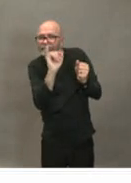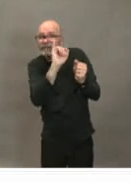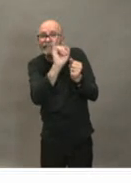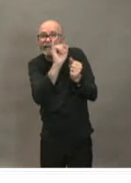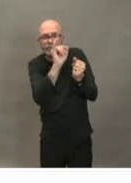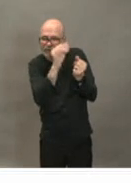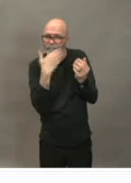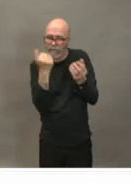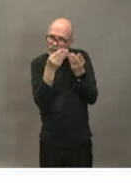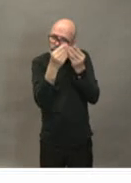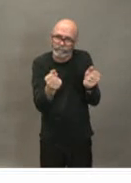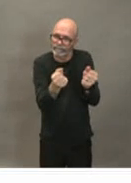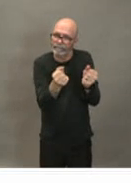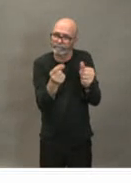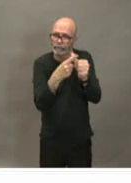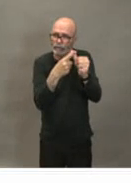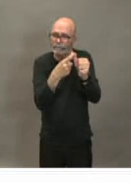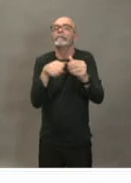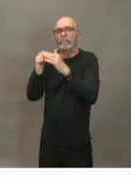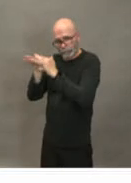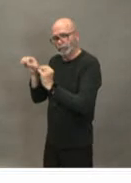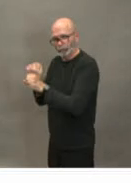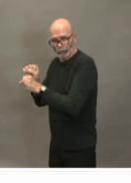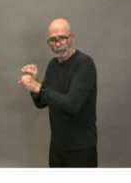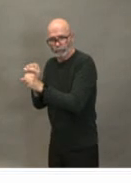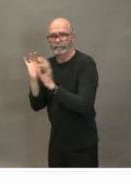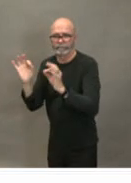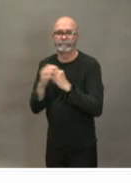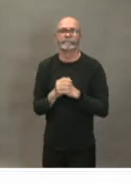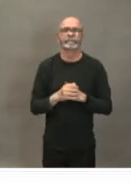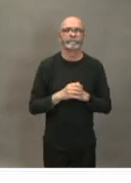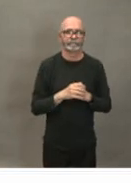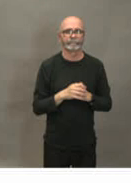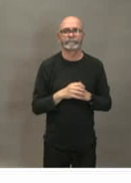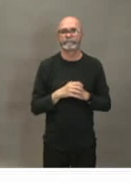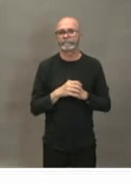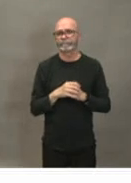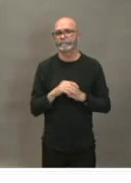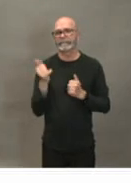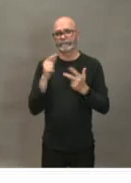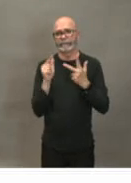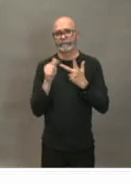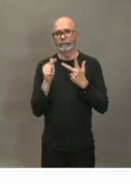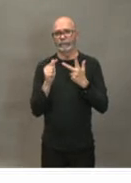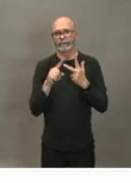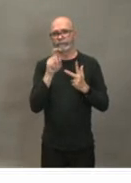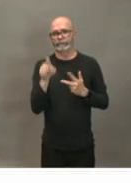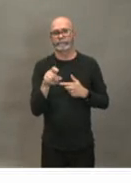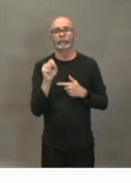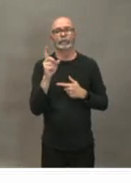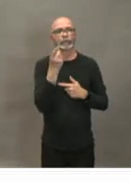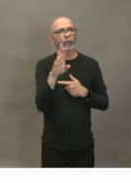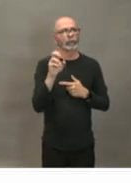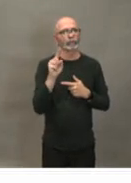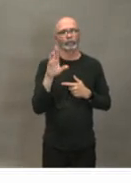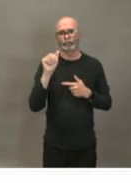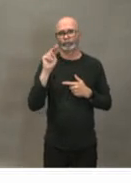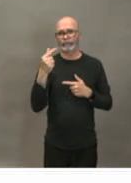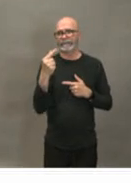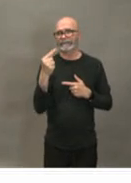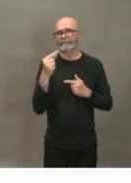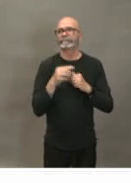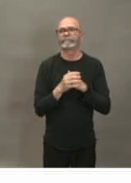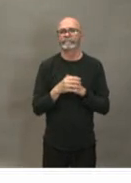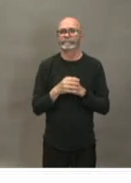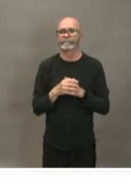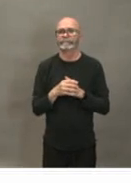for one more questions from the phone uh evan from ckbw for dr strength are there any seasonal associations with this are we expecting